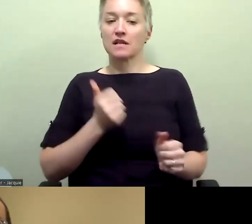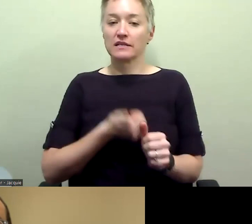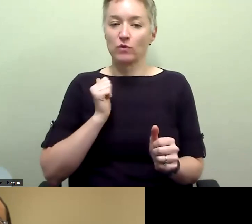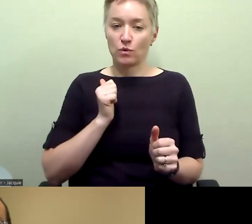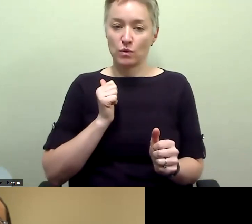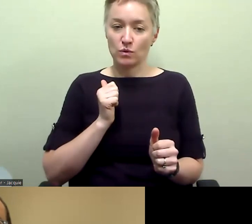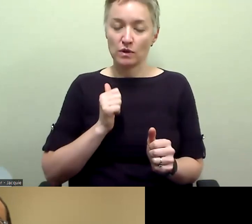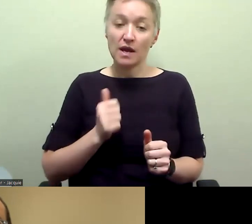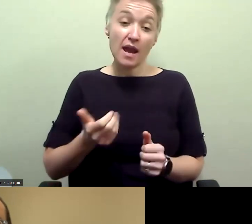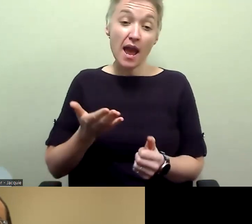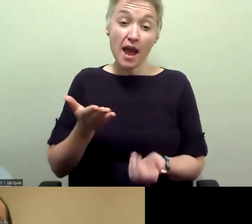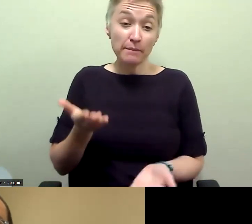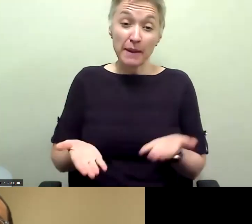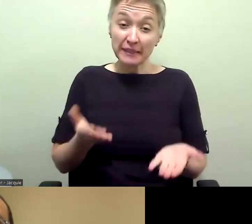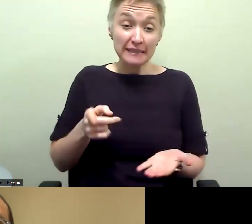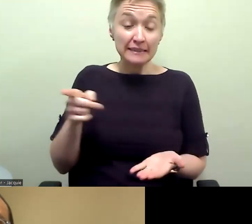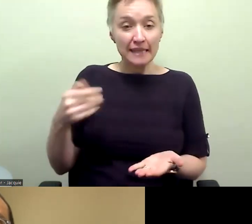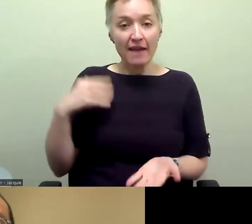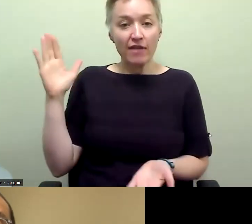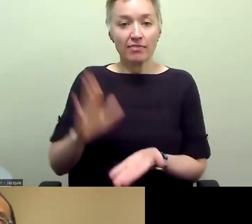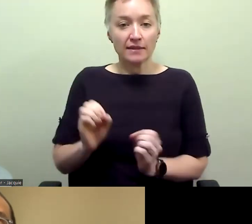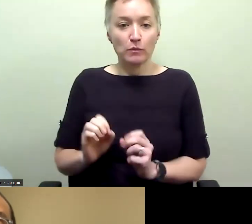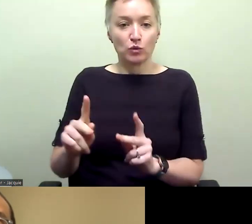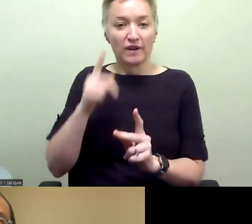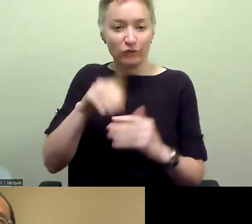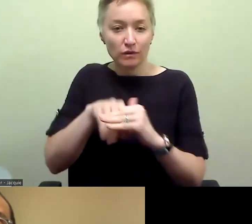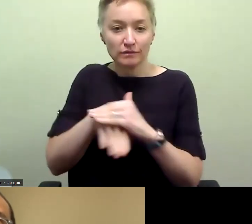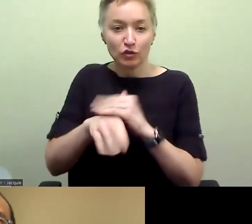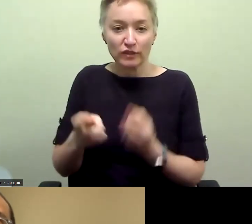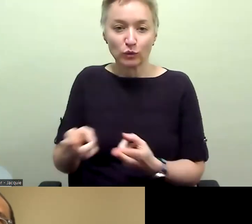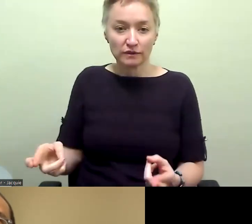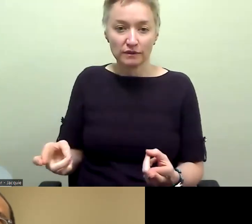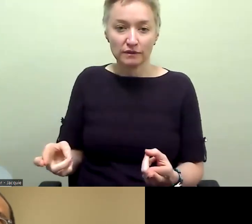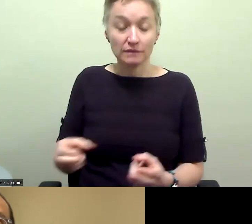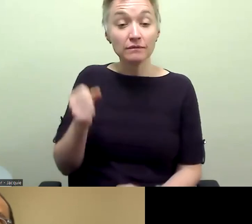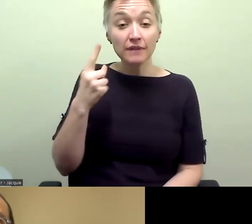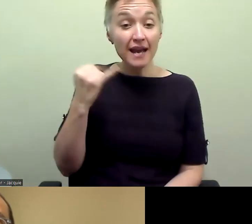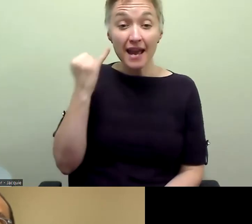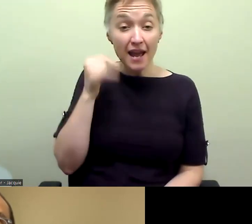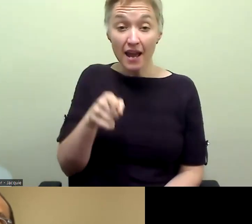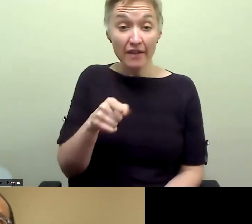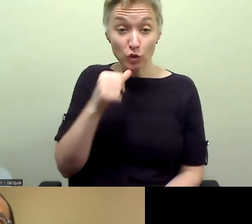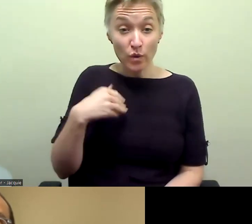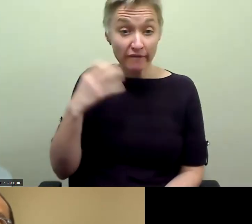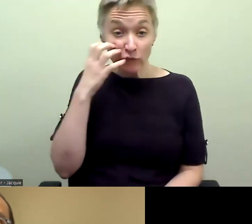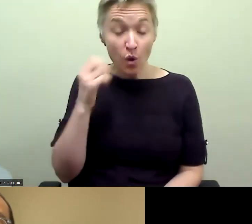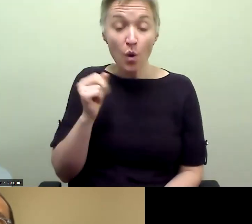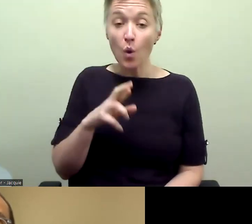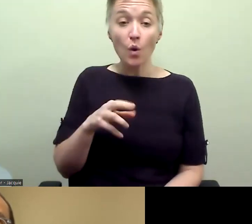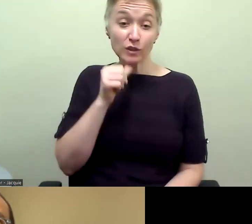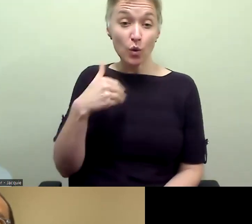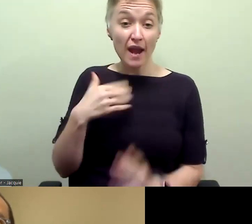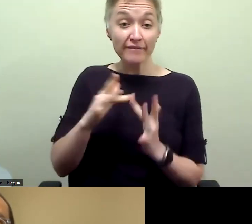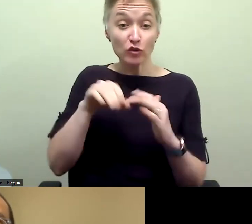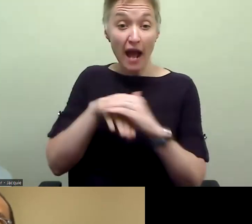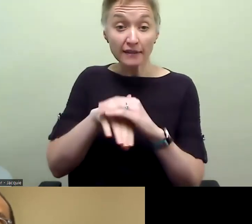to access some of the resources. Because if you think about, if you don't have a phone or you don't have access to the internet, it may be hard to